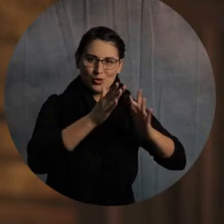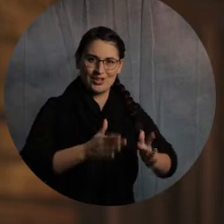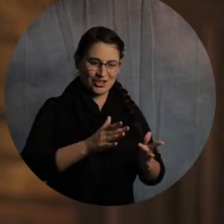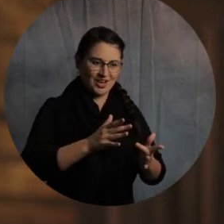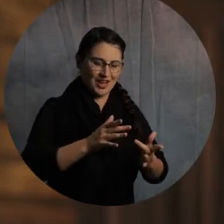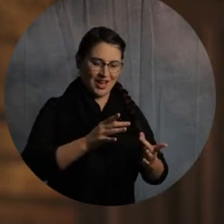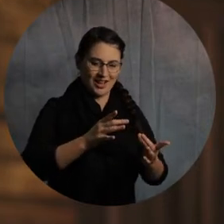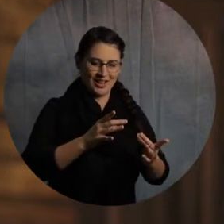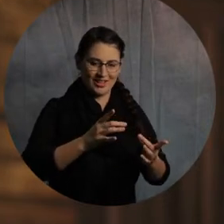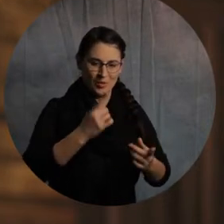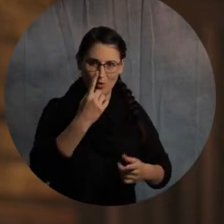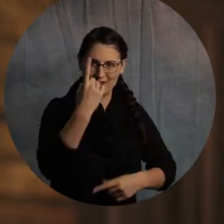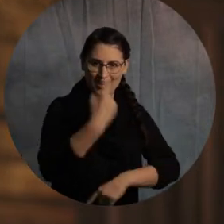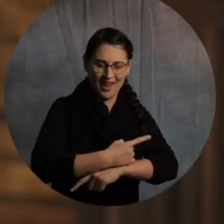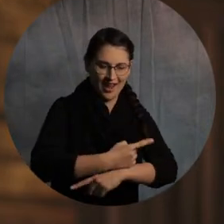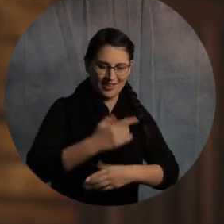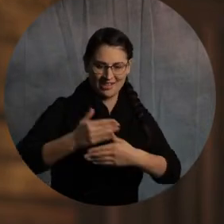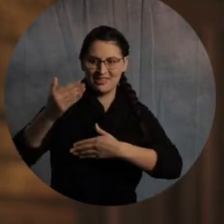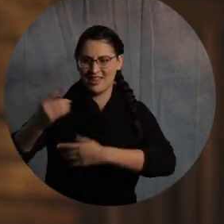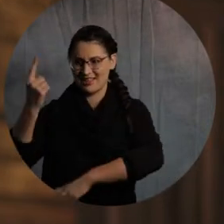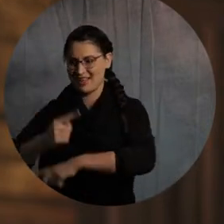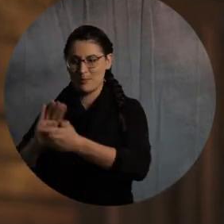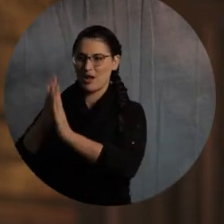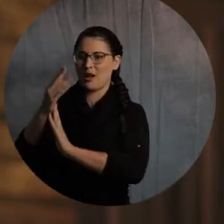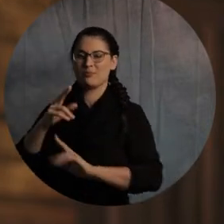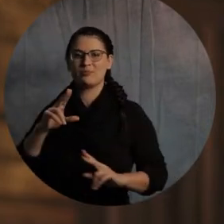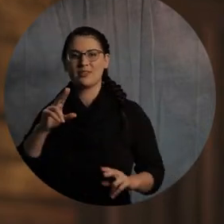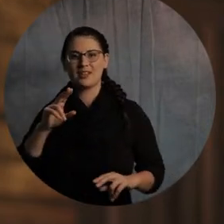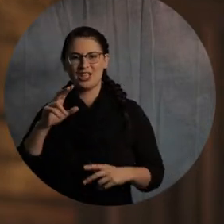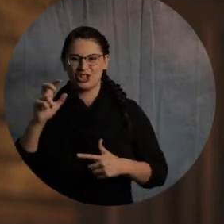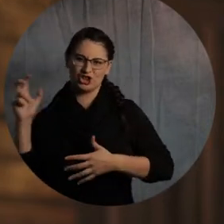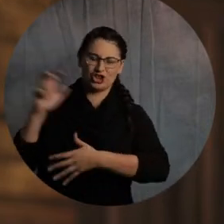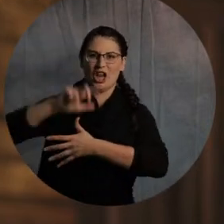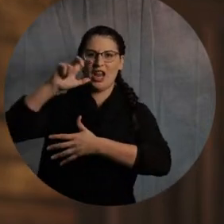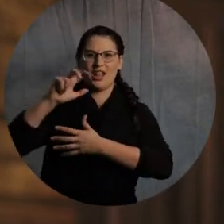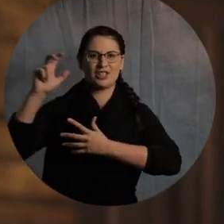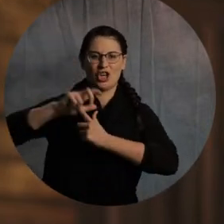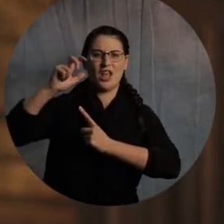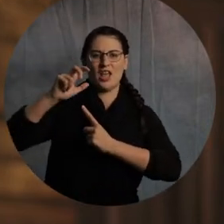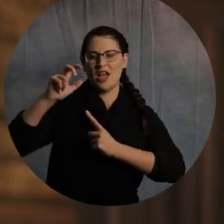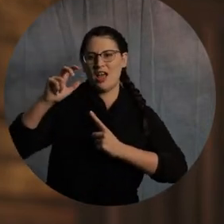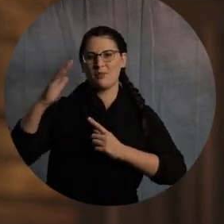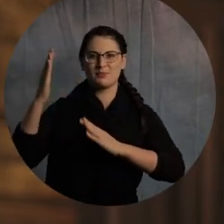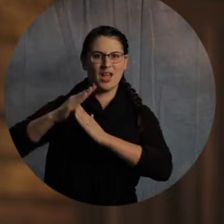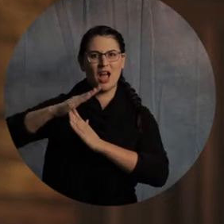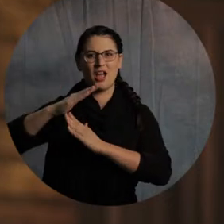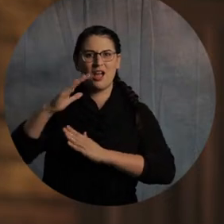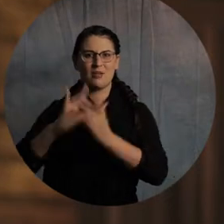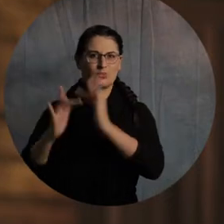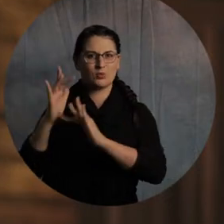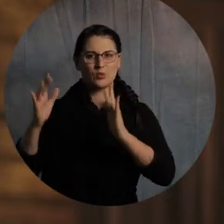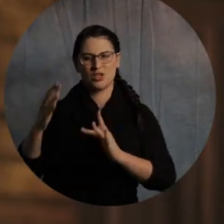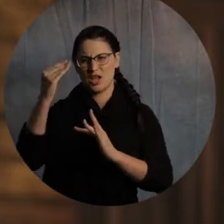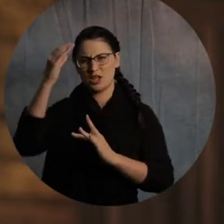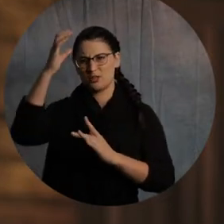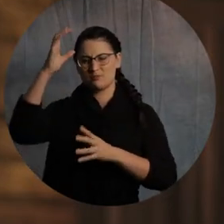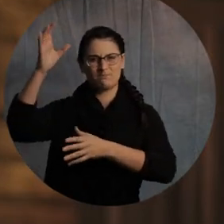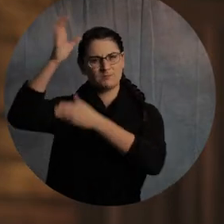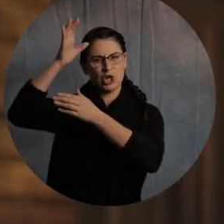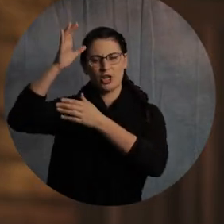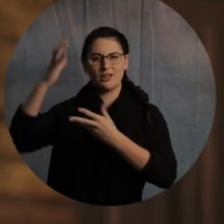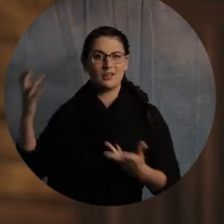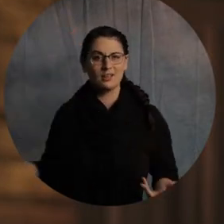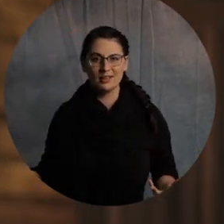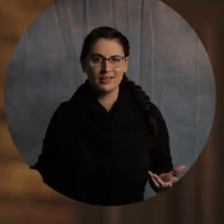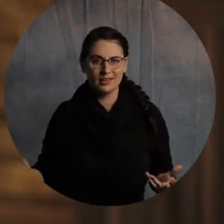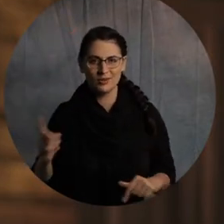was God yet. But when he died on the cross, they're grieving, thinking he's dead. They didn't even remember the fact that said he was going to rise from a grave. To the point when they came and told him he's